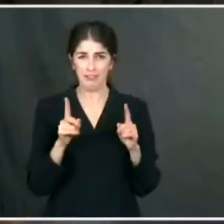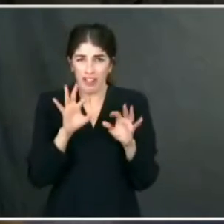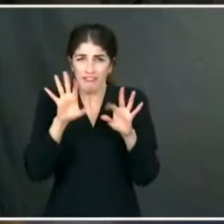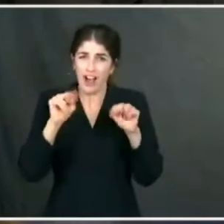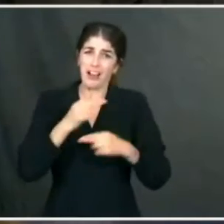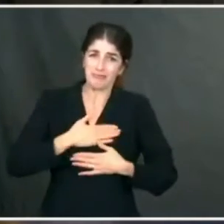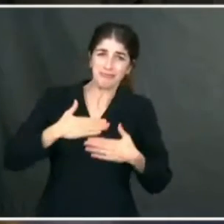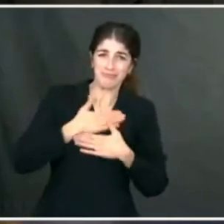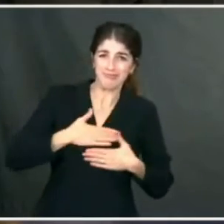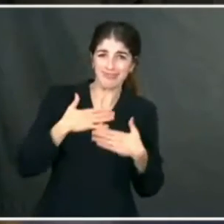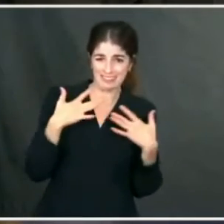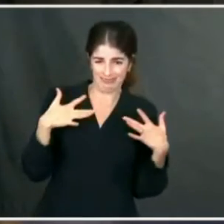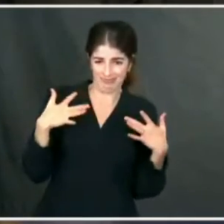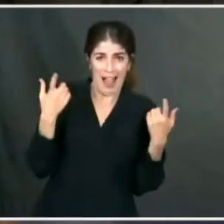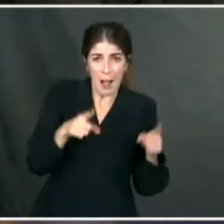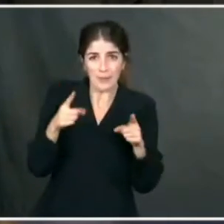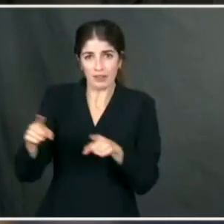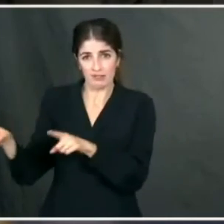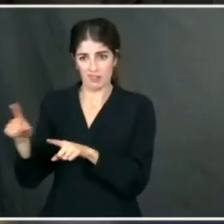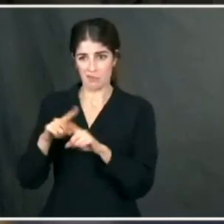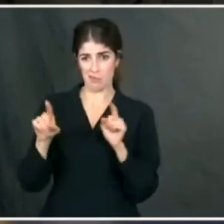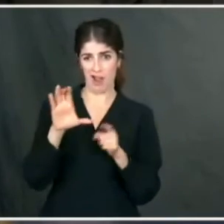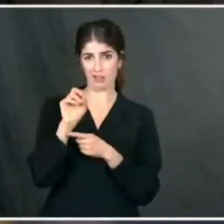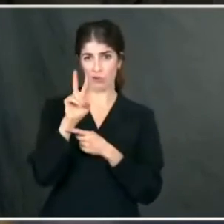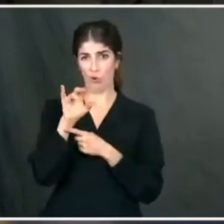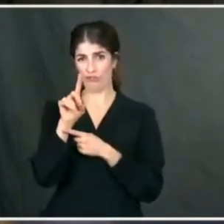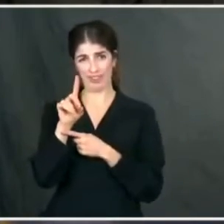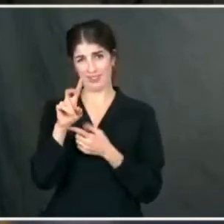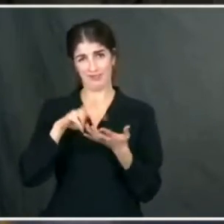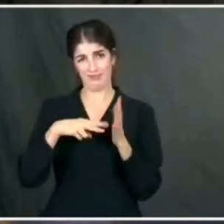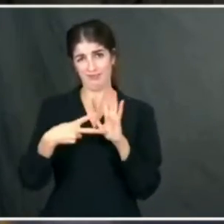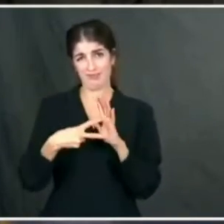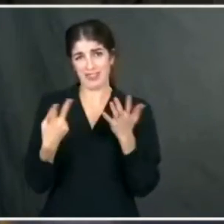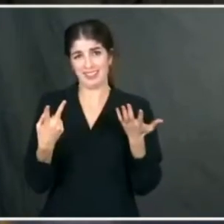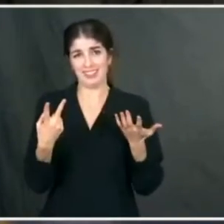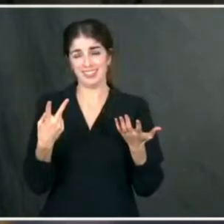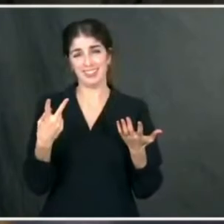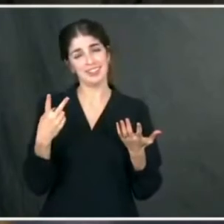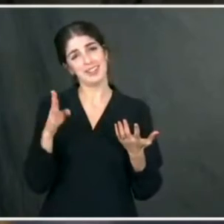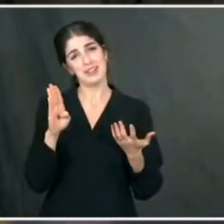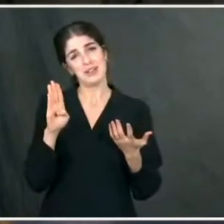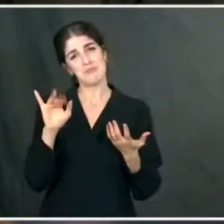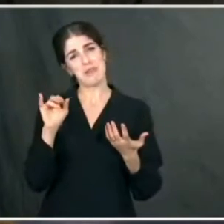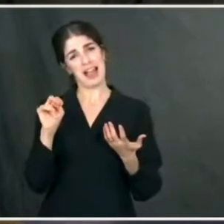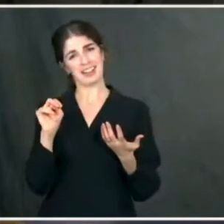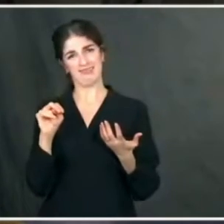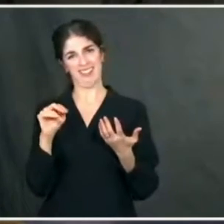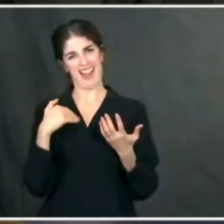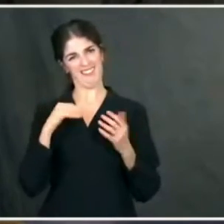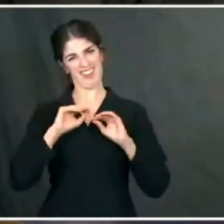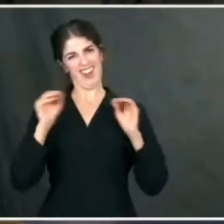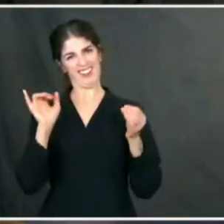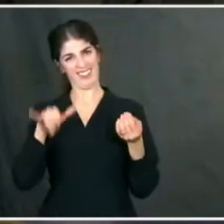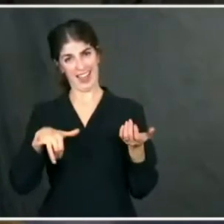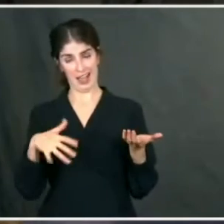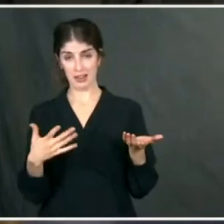this president has been denied all those. Has he ever been at all wistful about sort of missing the fun parts of